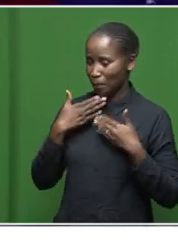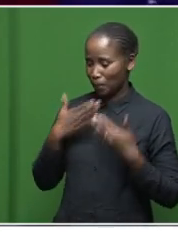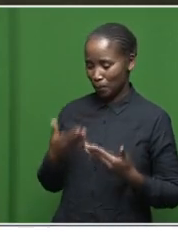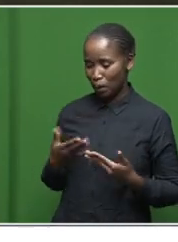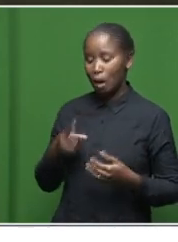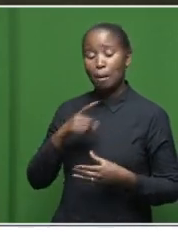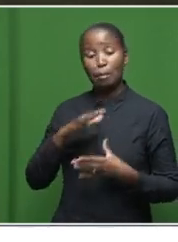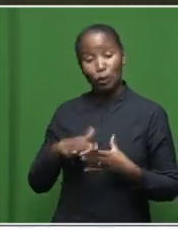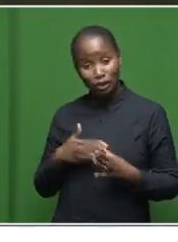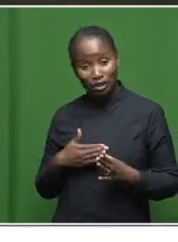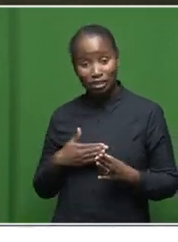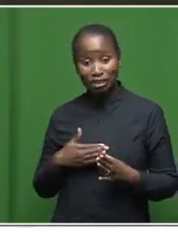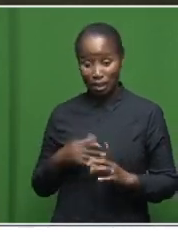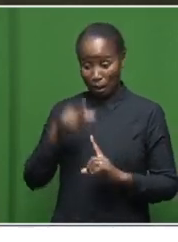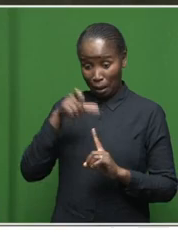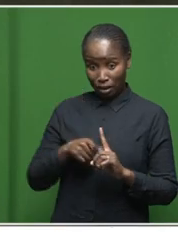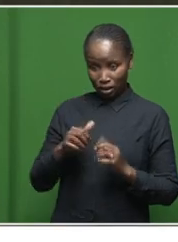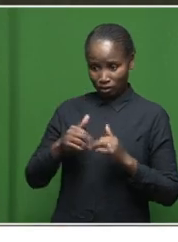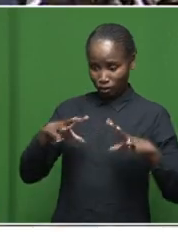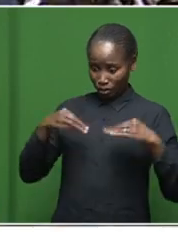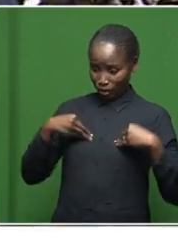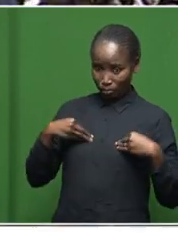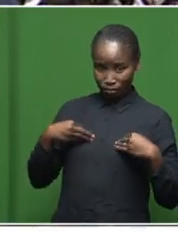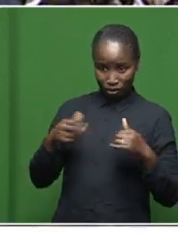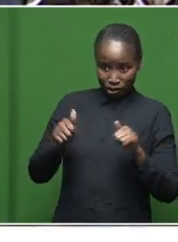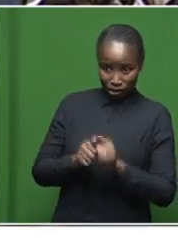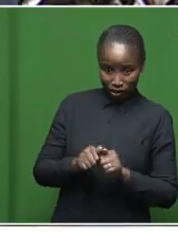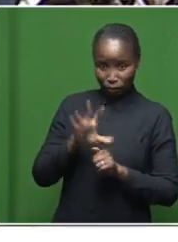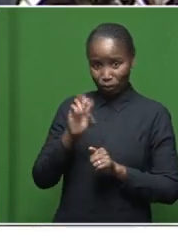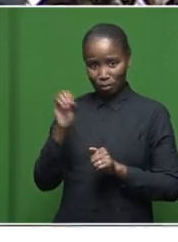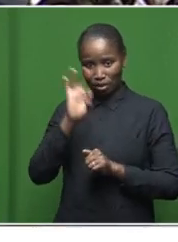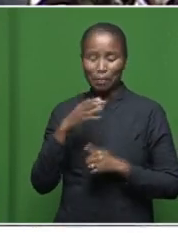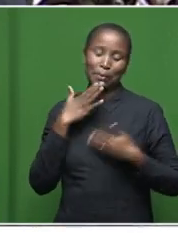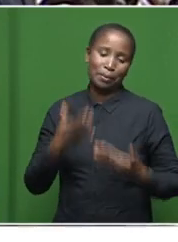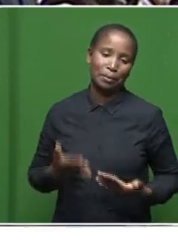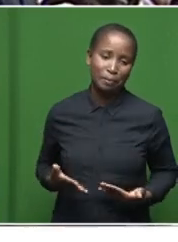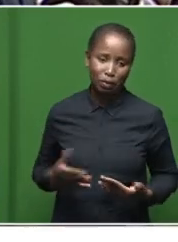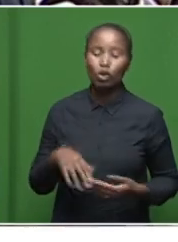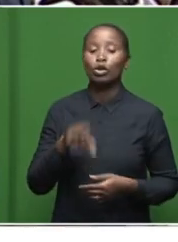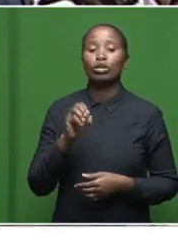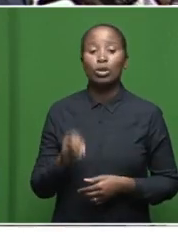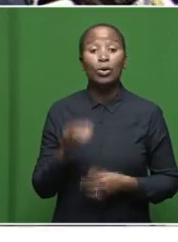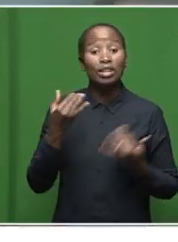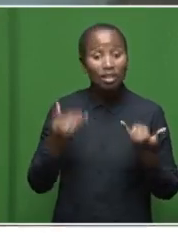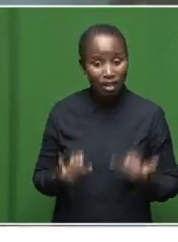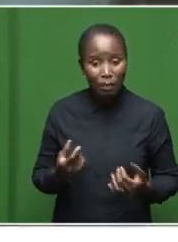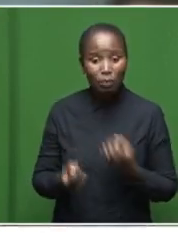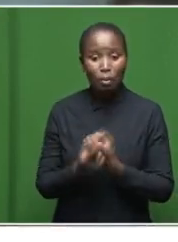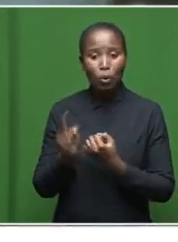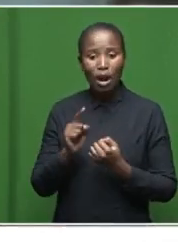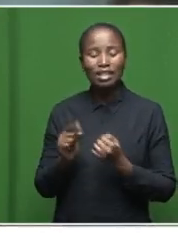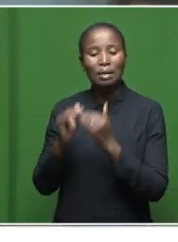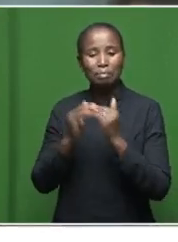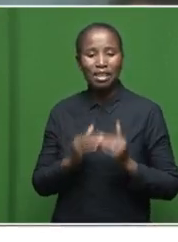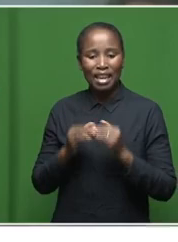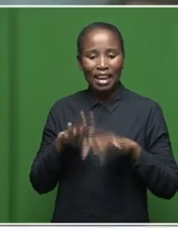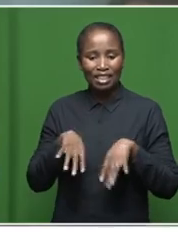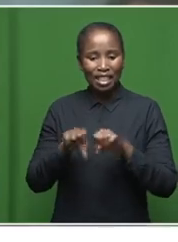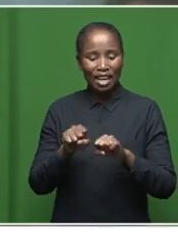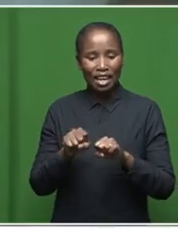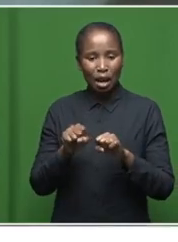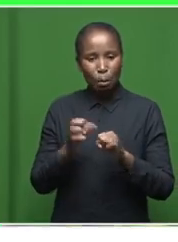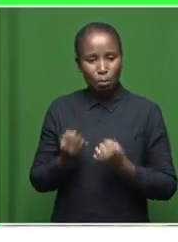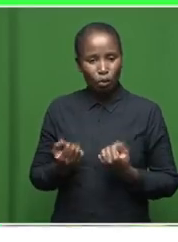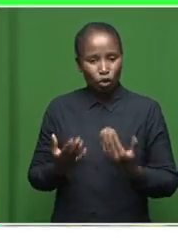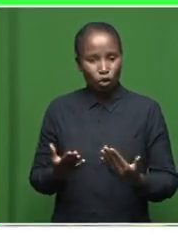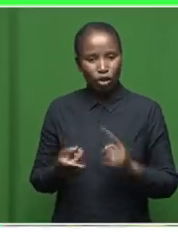there's no one who's able to constitute a majority of 50%. Therefore, there are the so-called caretaker provisions and they are in